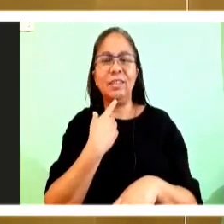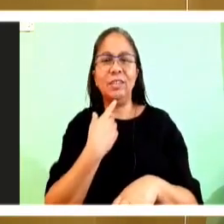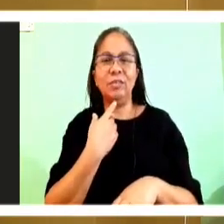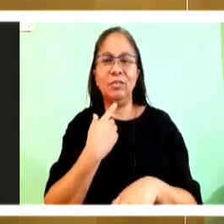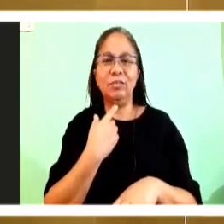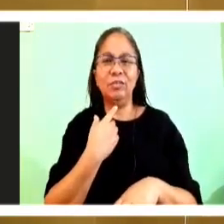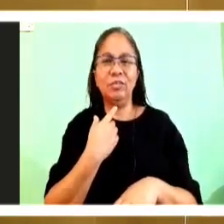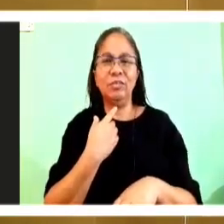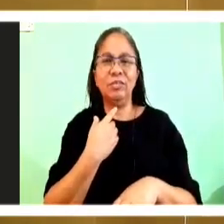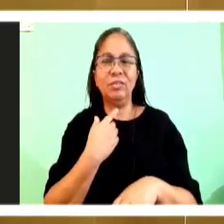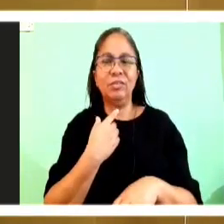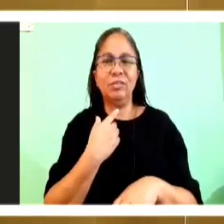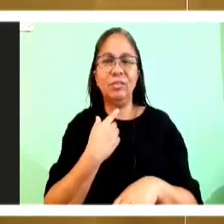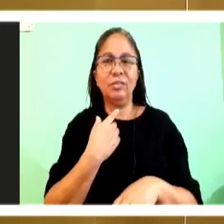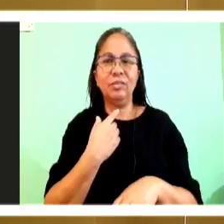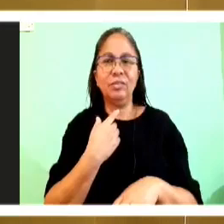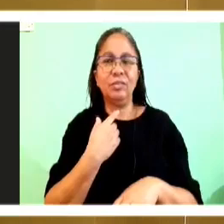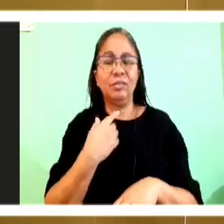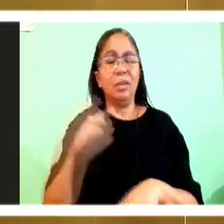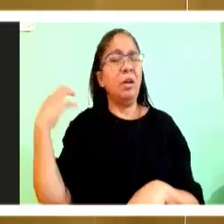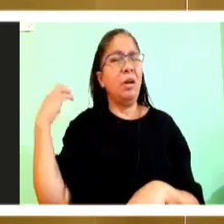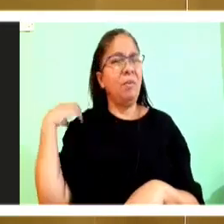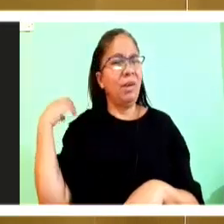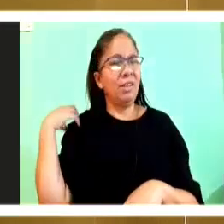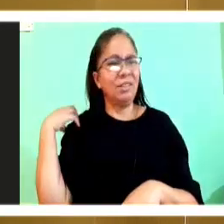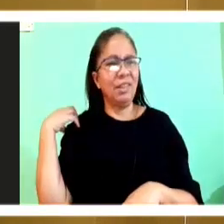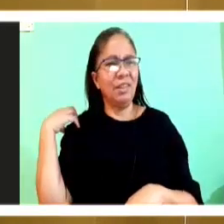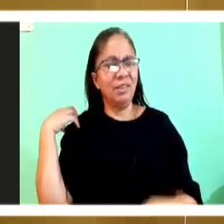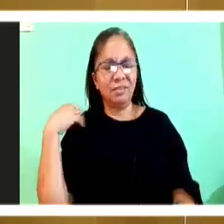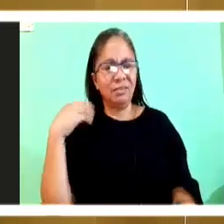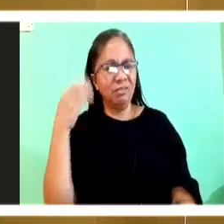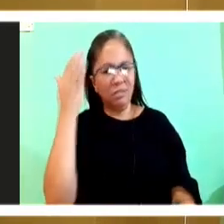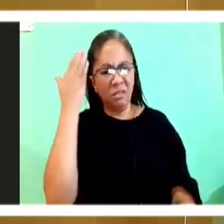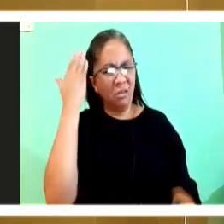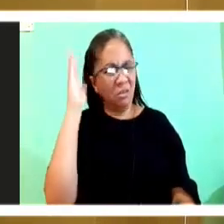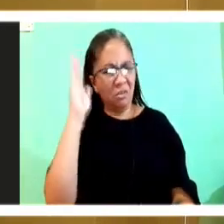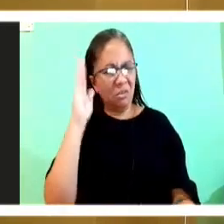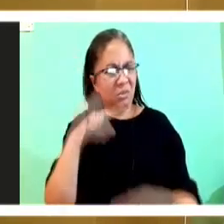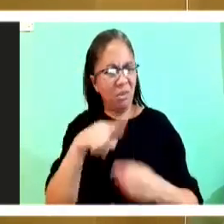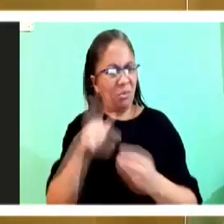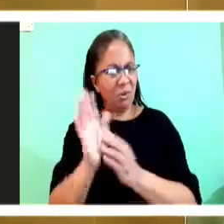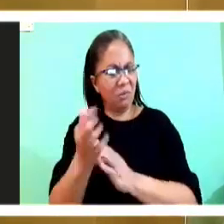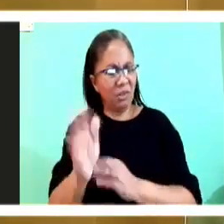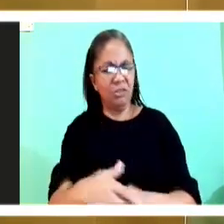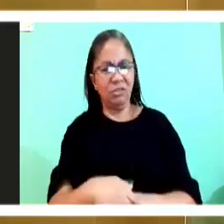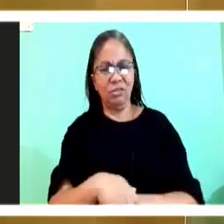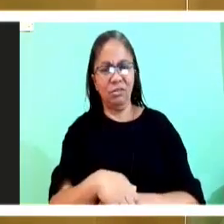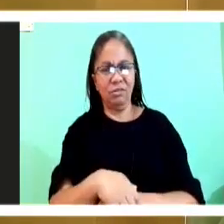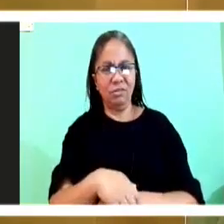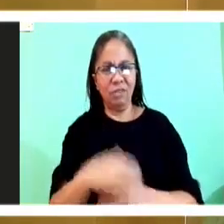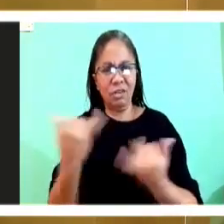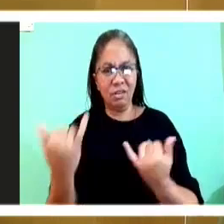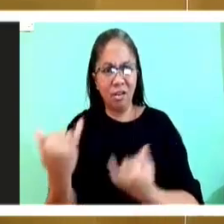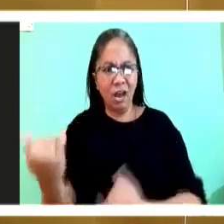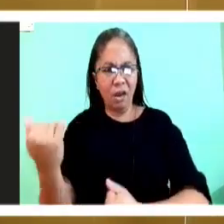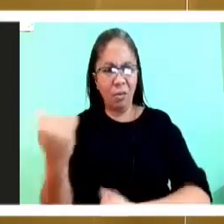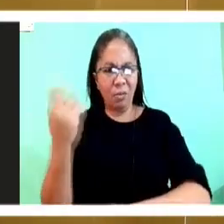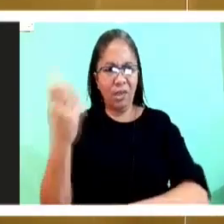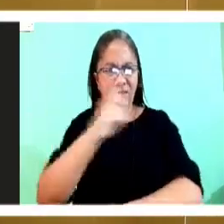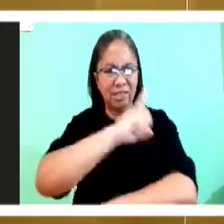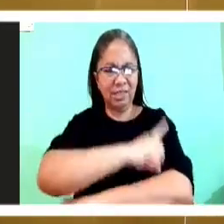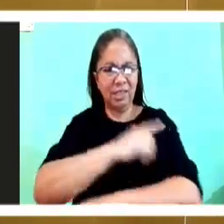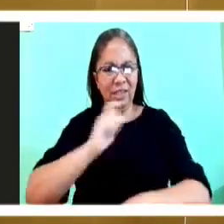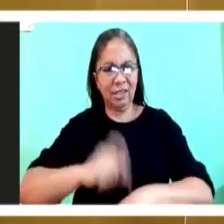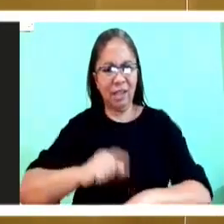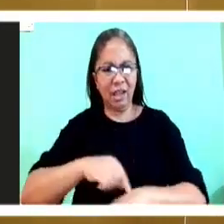is that, Master, you really know what you're talking about, you know. Fish don't come during the day just so, you know. And if we couldn't catch them